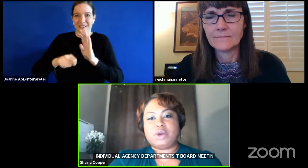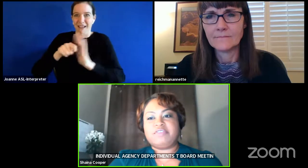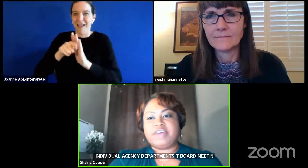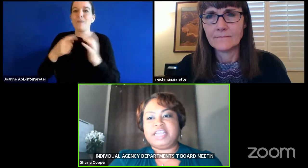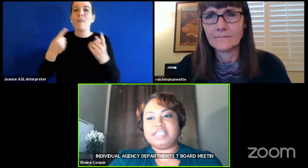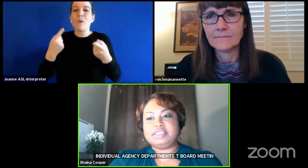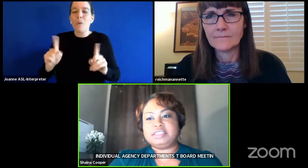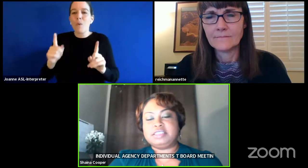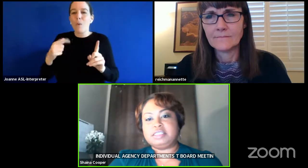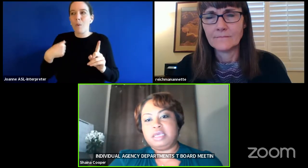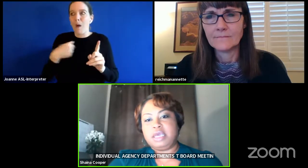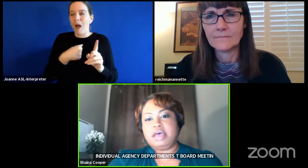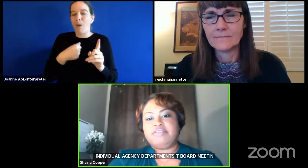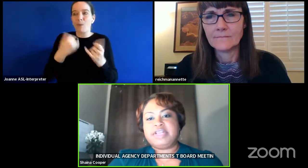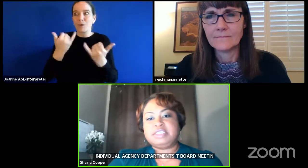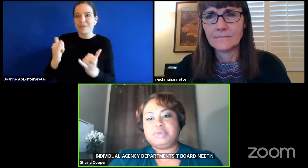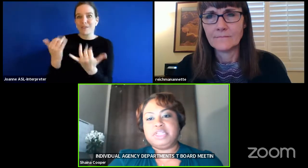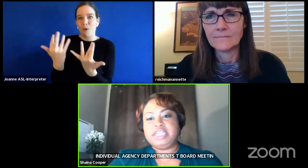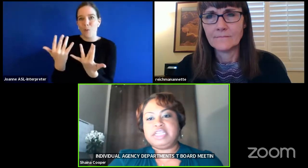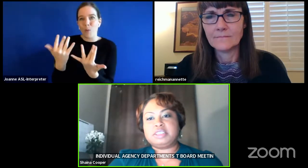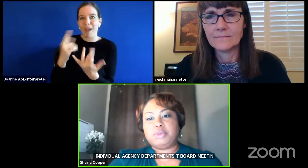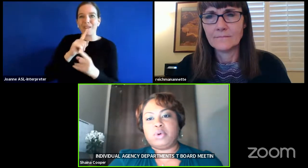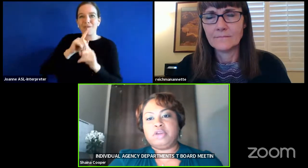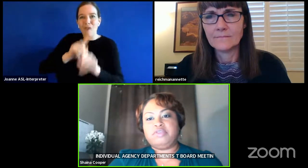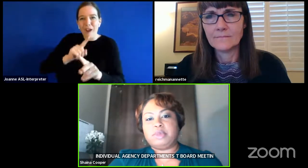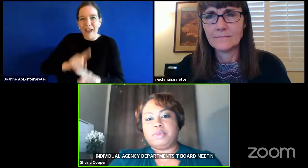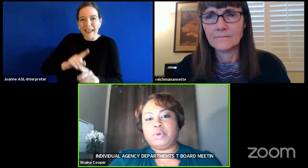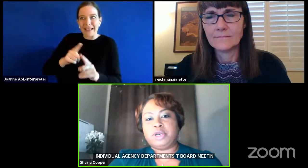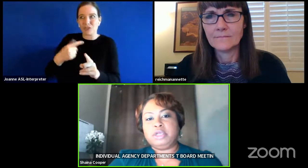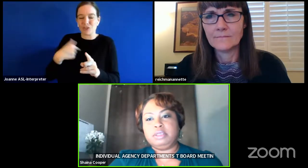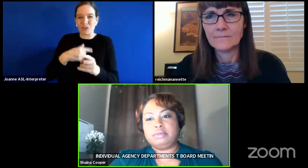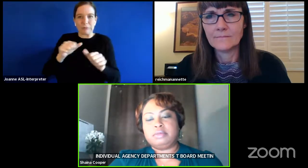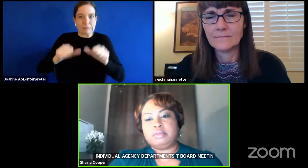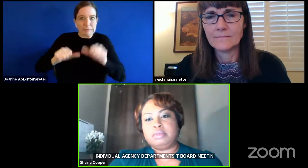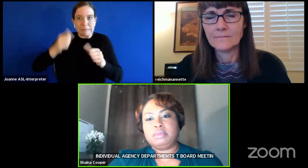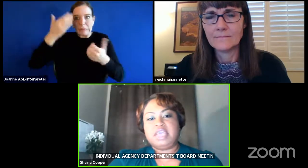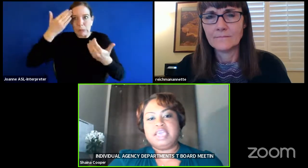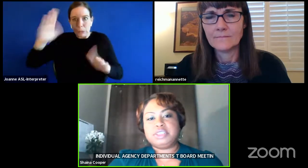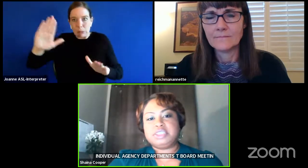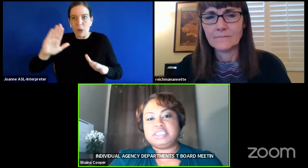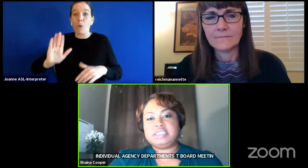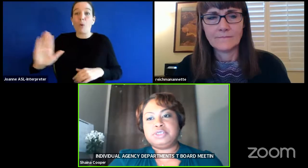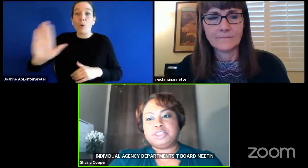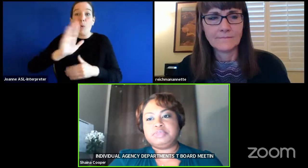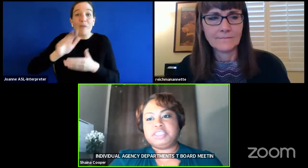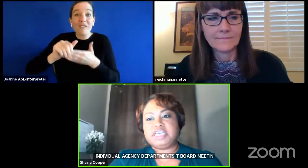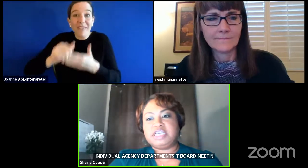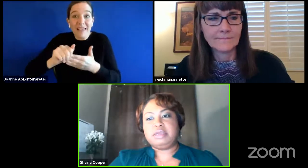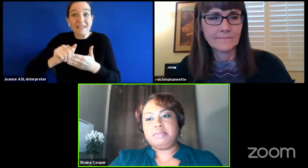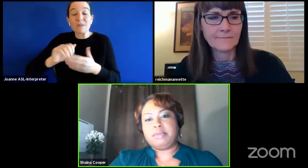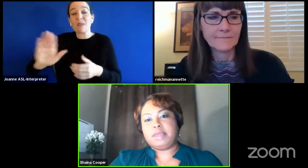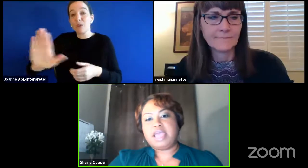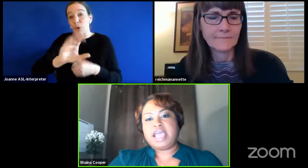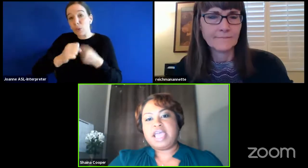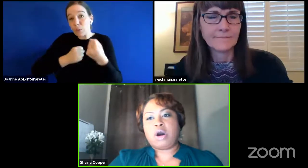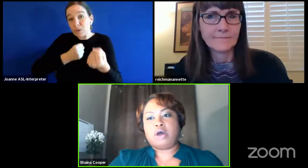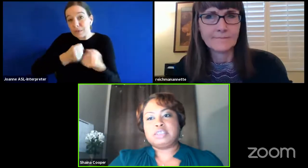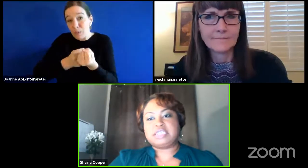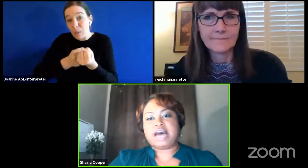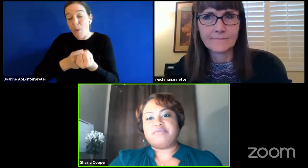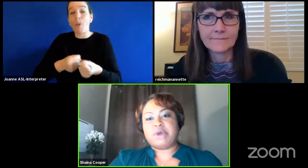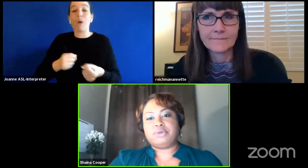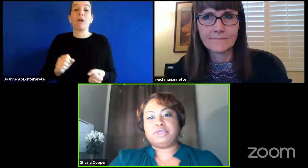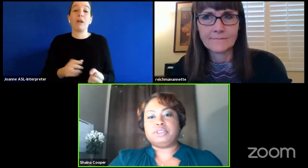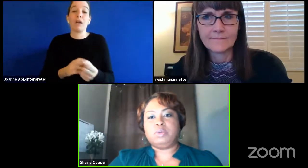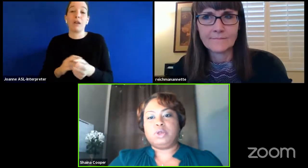related to our finances flexibility and support from the board the agency's leadership team and